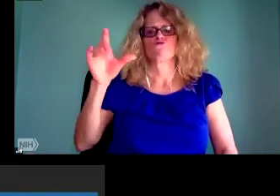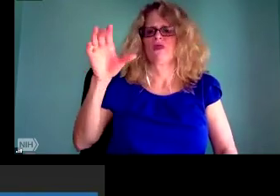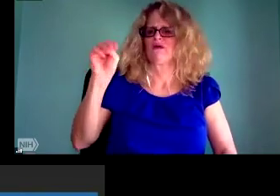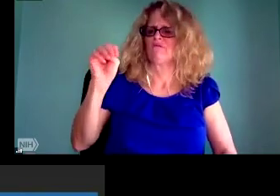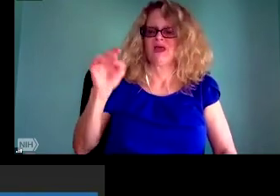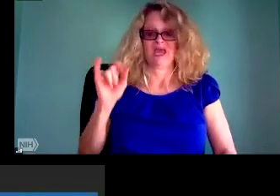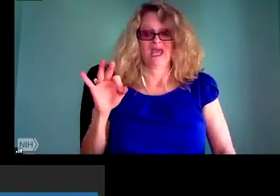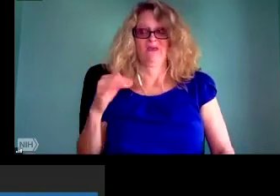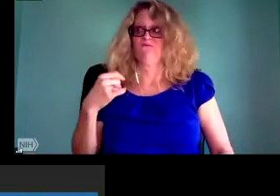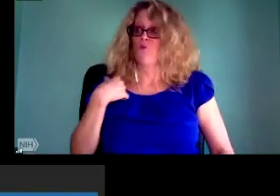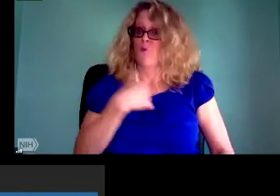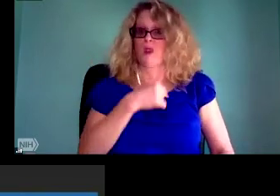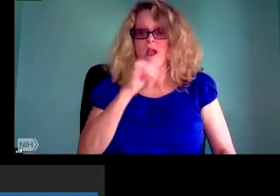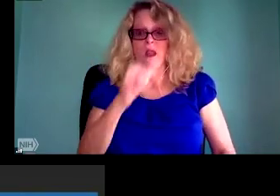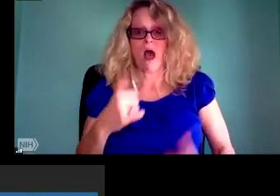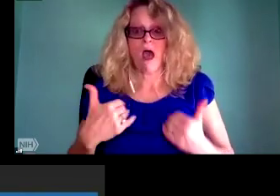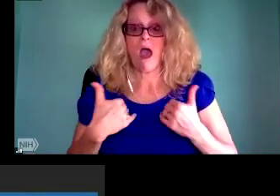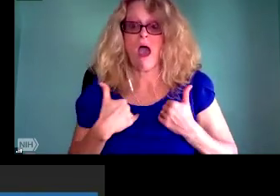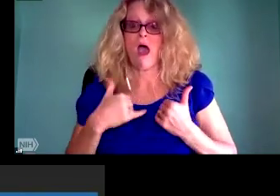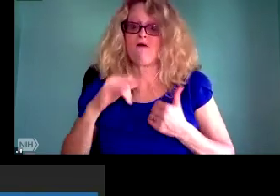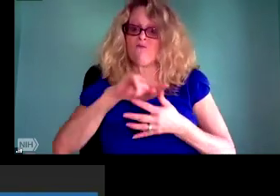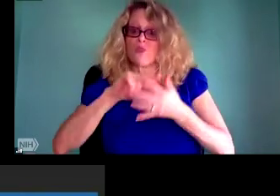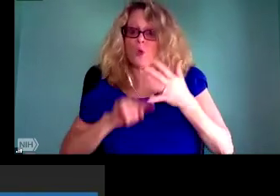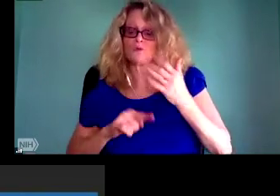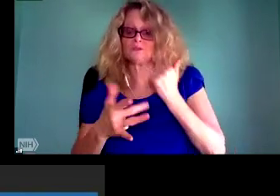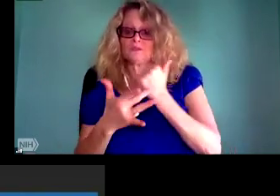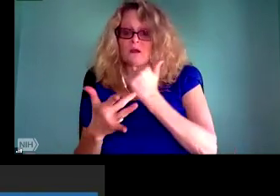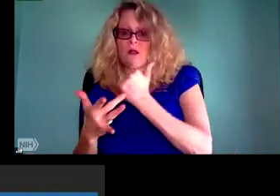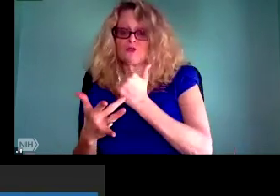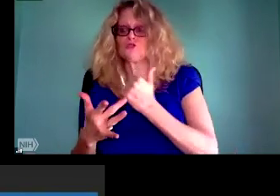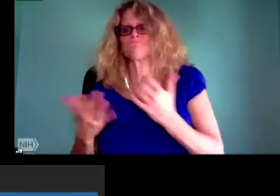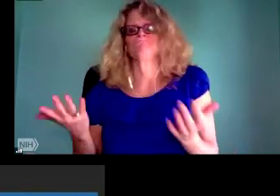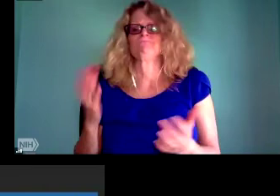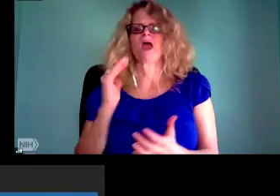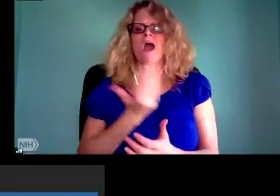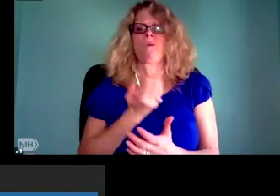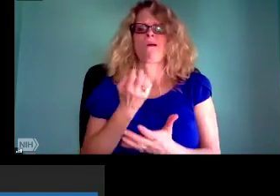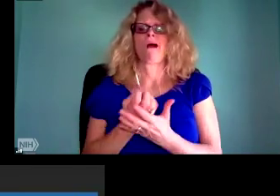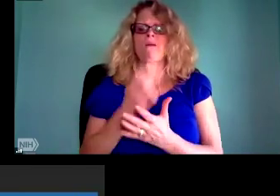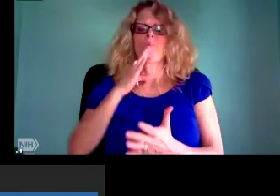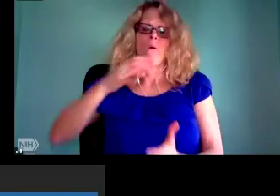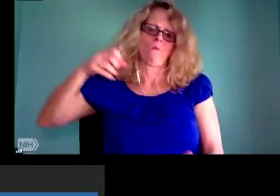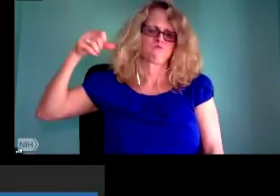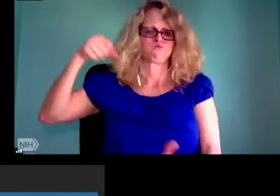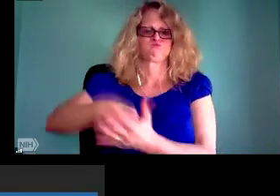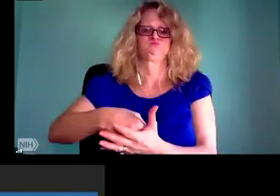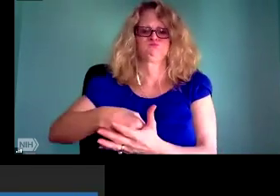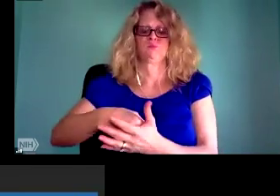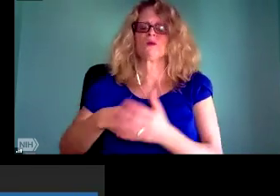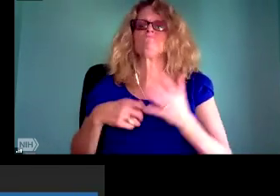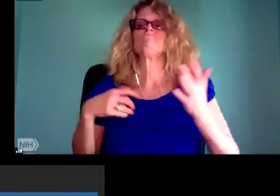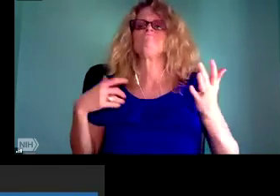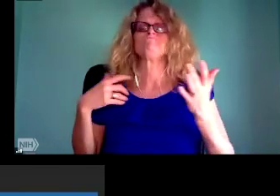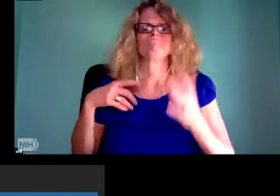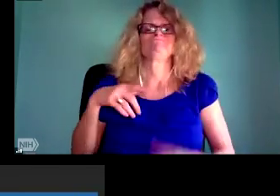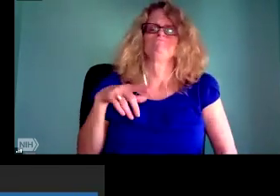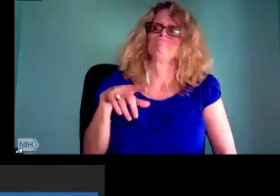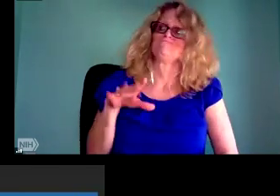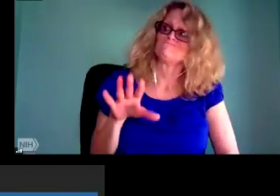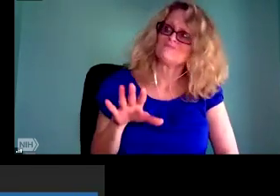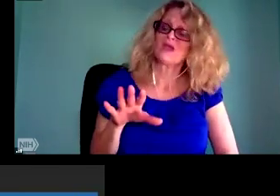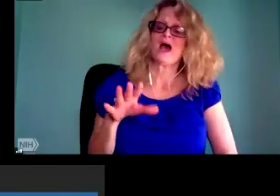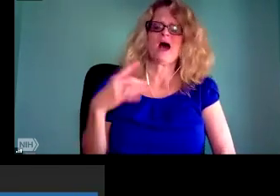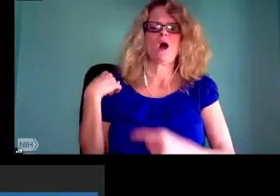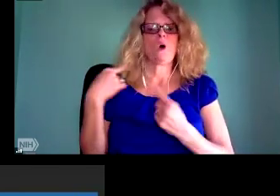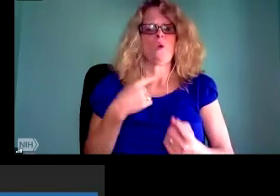human and sovereign rights in order for capital to flourish at all costs, including at the cost of